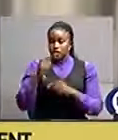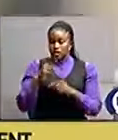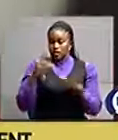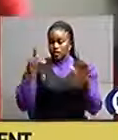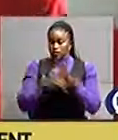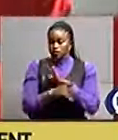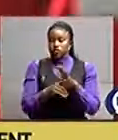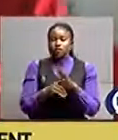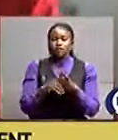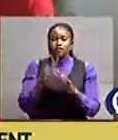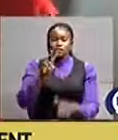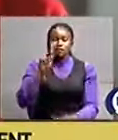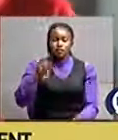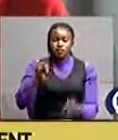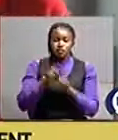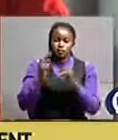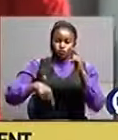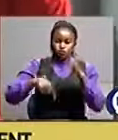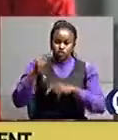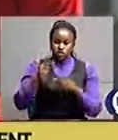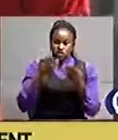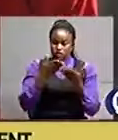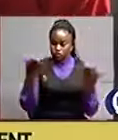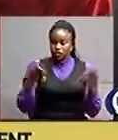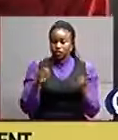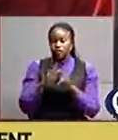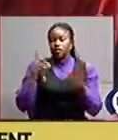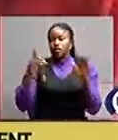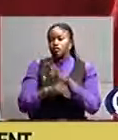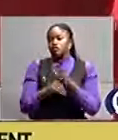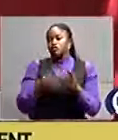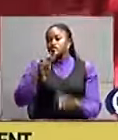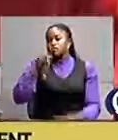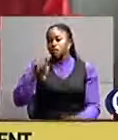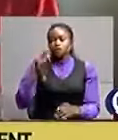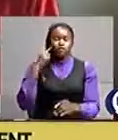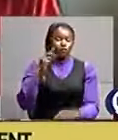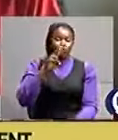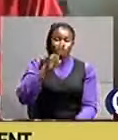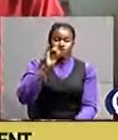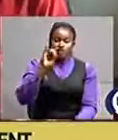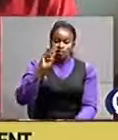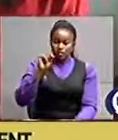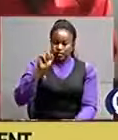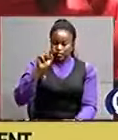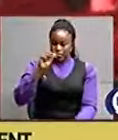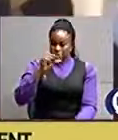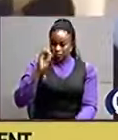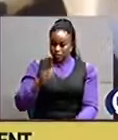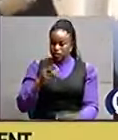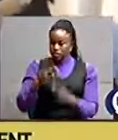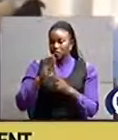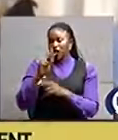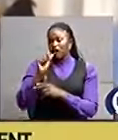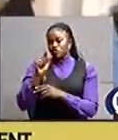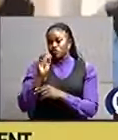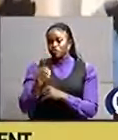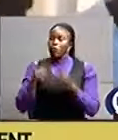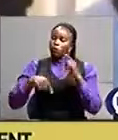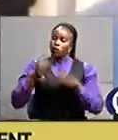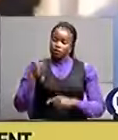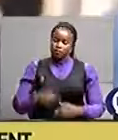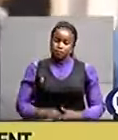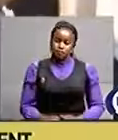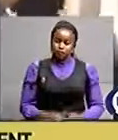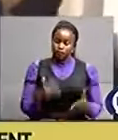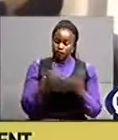president cycling while deputy vice president for vintage is failed by hussein kato the new general